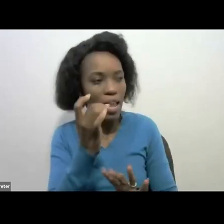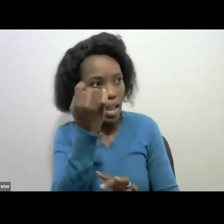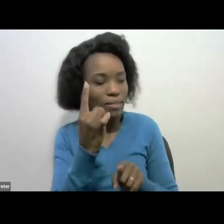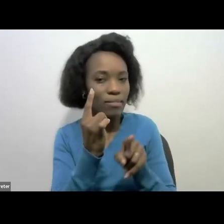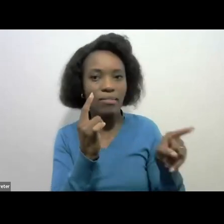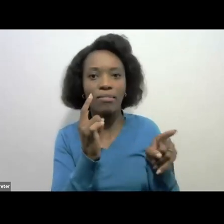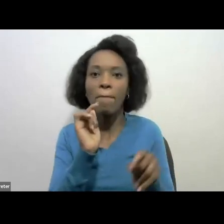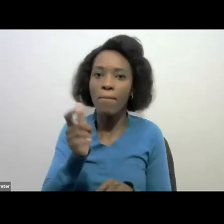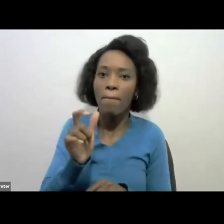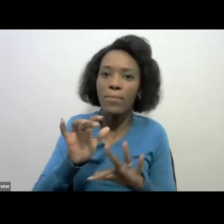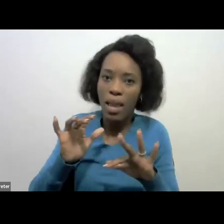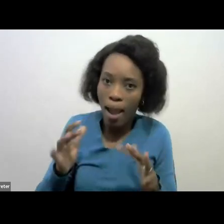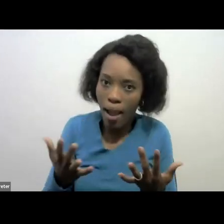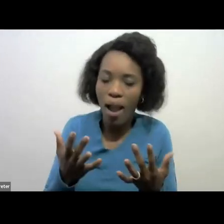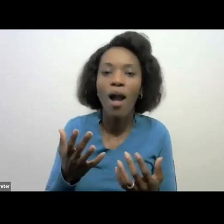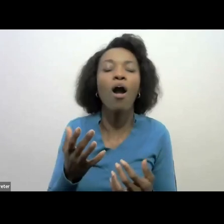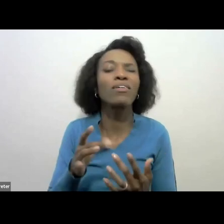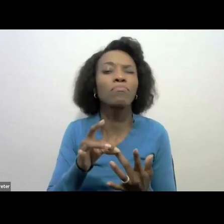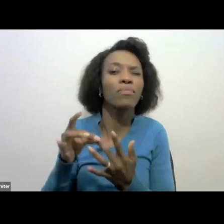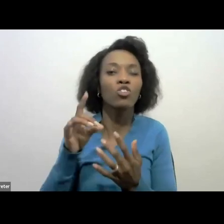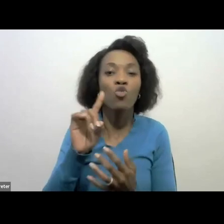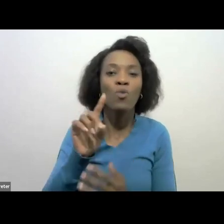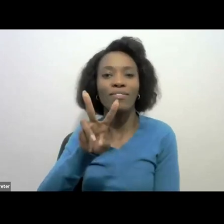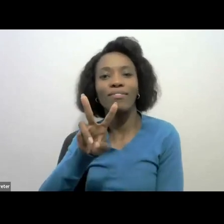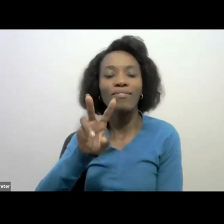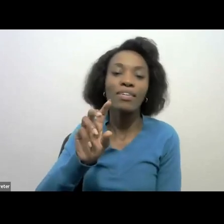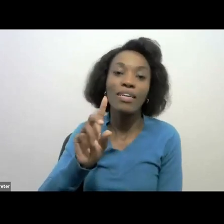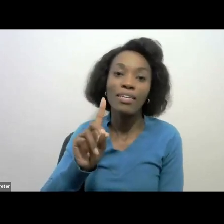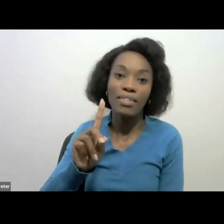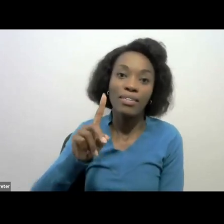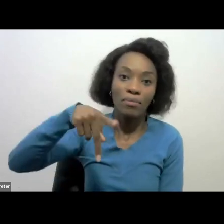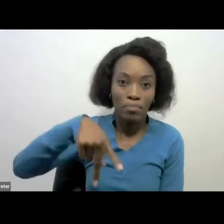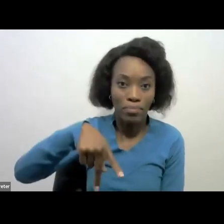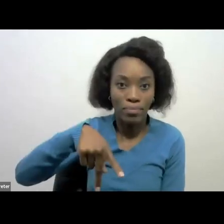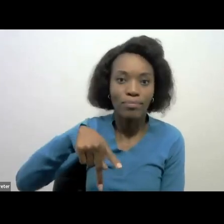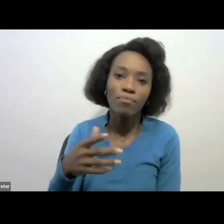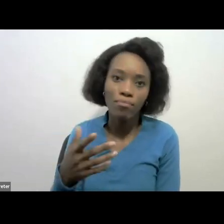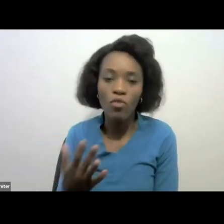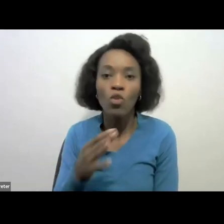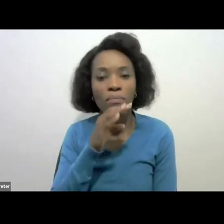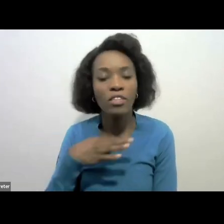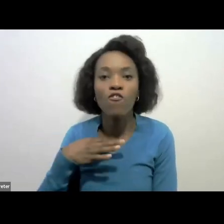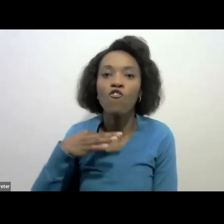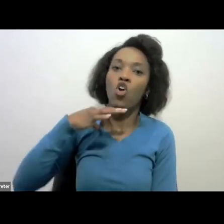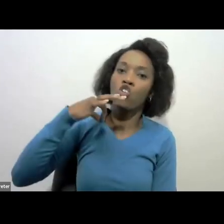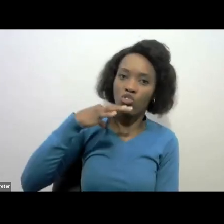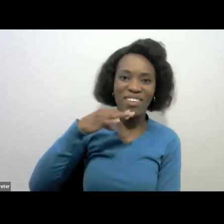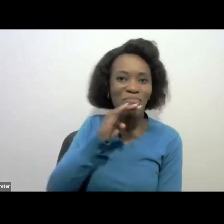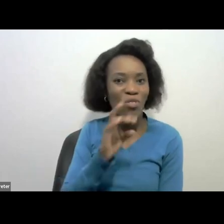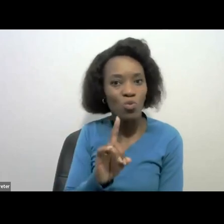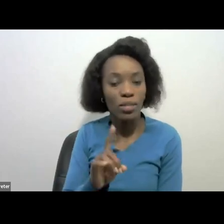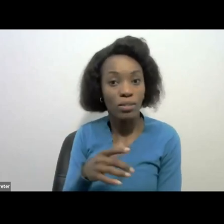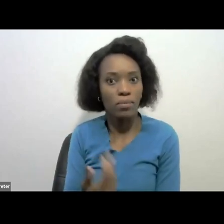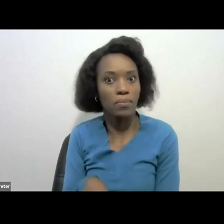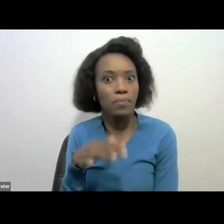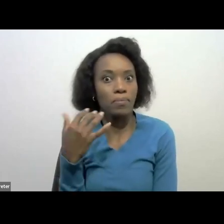especially voluntary tax compliance. had our Nicholas explaining what is voluntary. We even